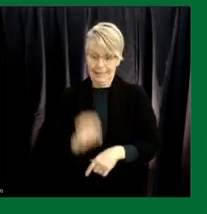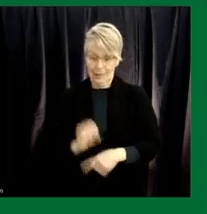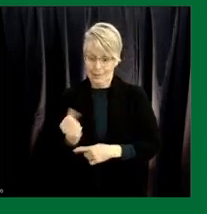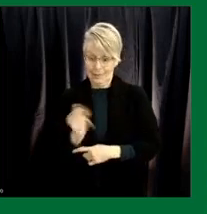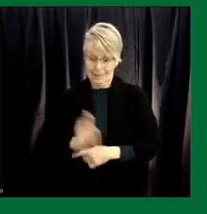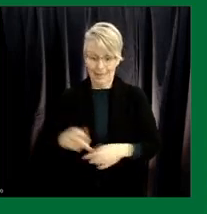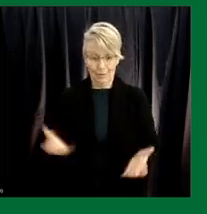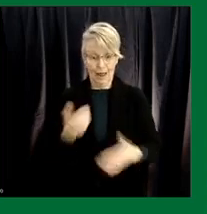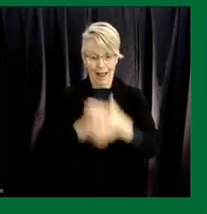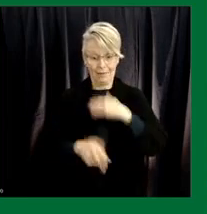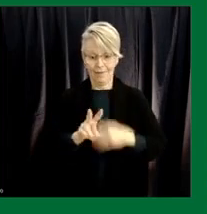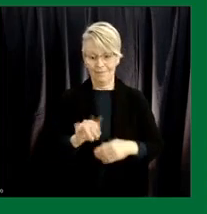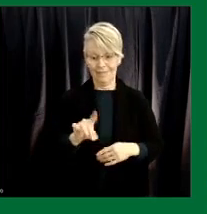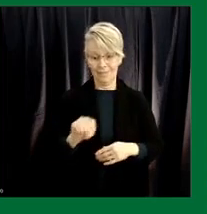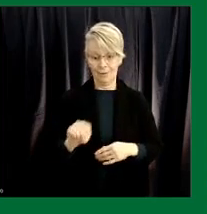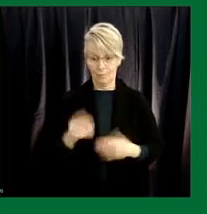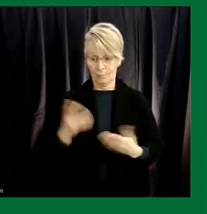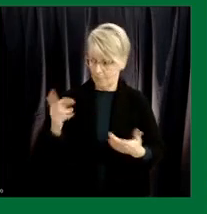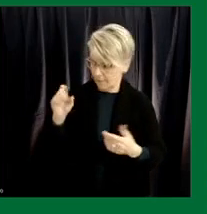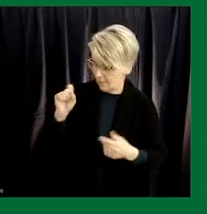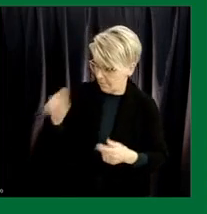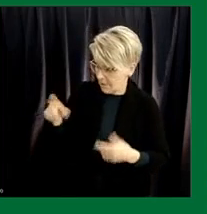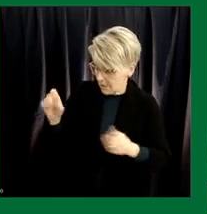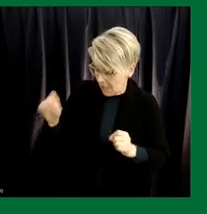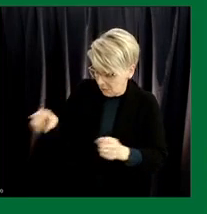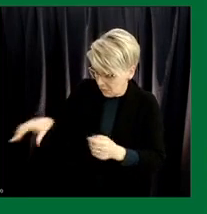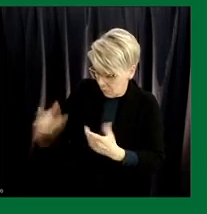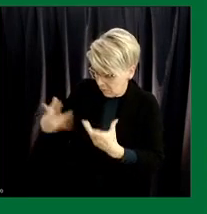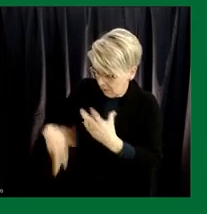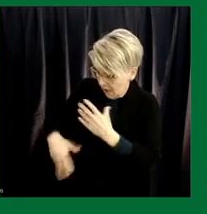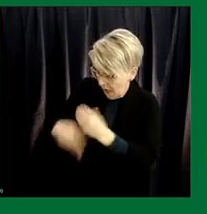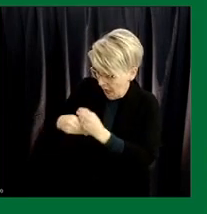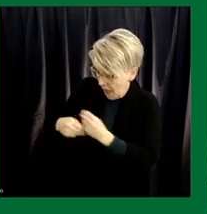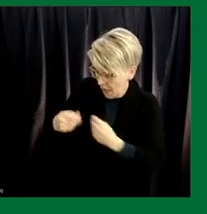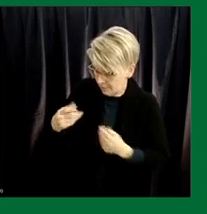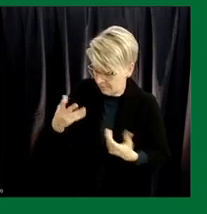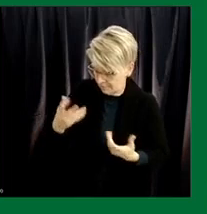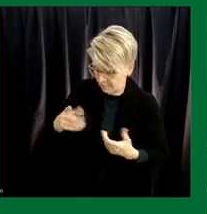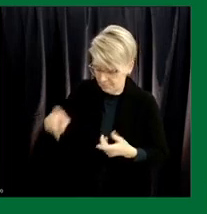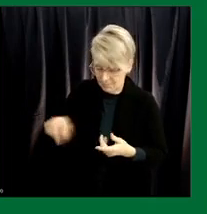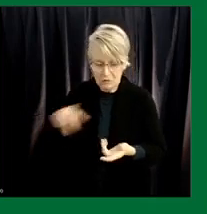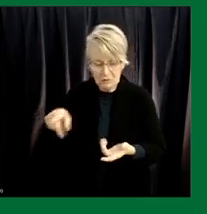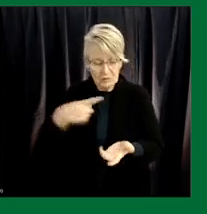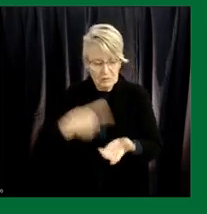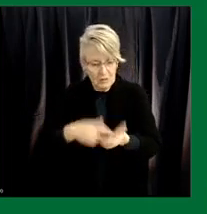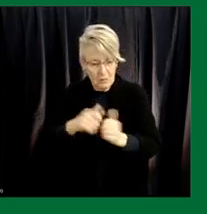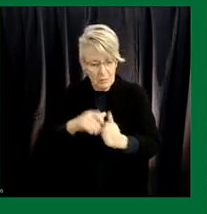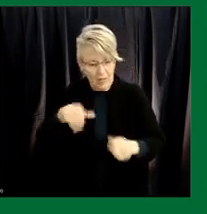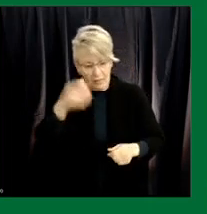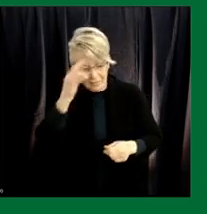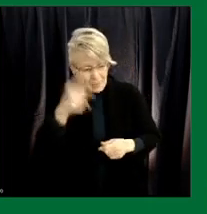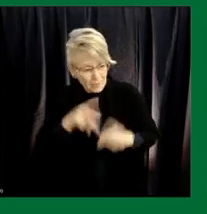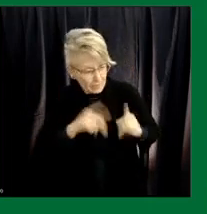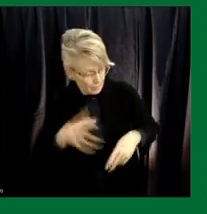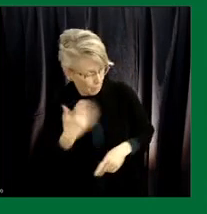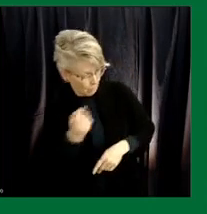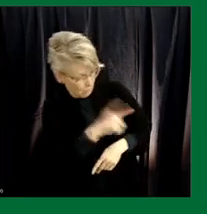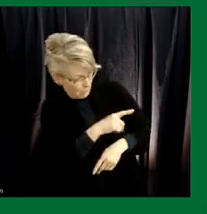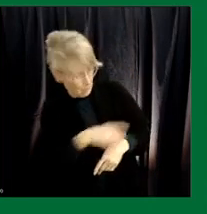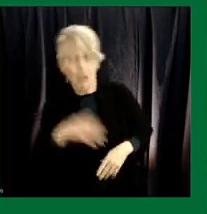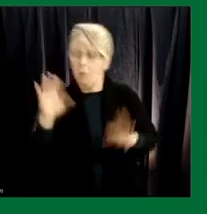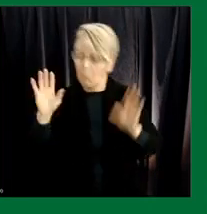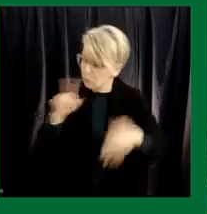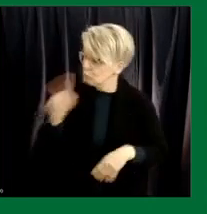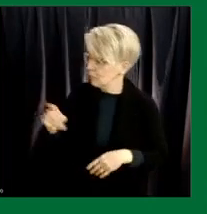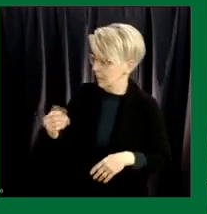veto intervac but you want to speak a little bit to uh to the conversations that you've had with your federal counterparts as well sure so over the last few months